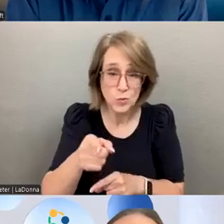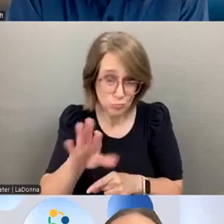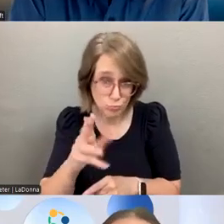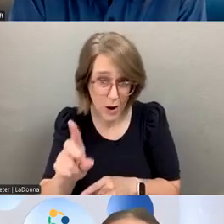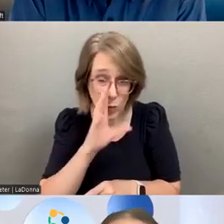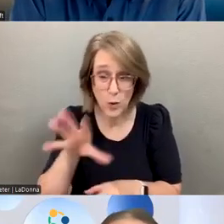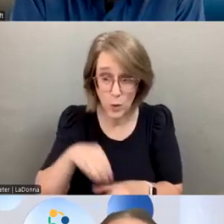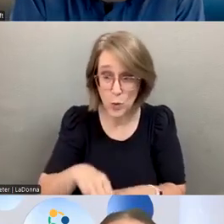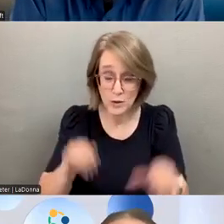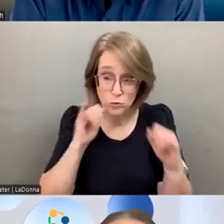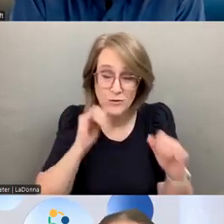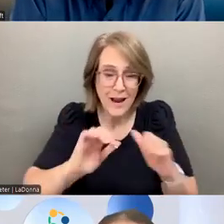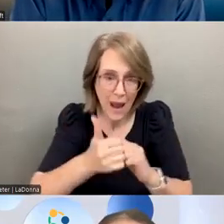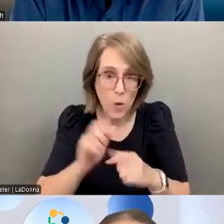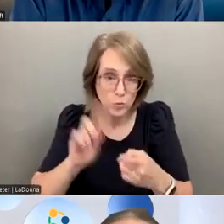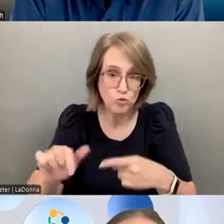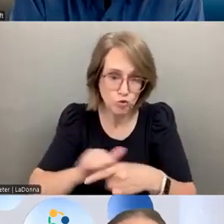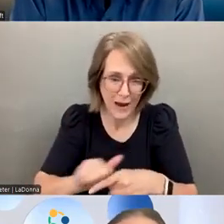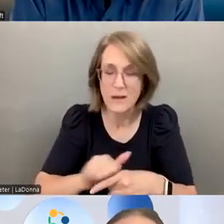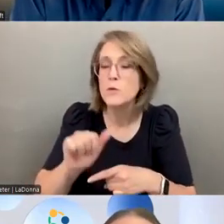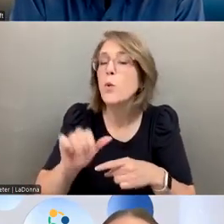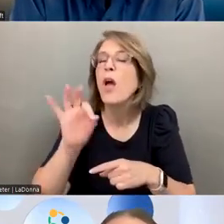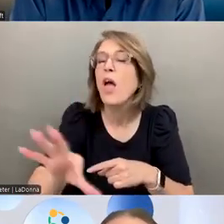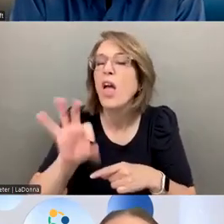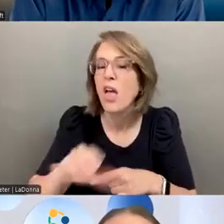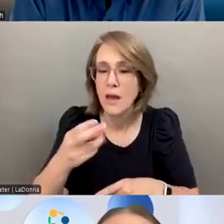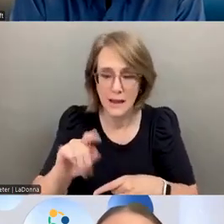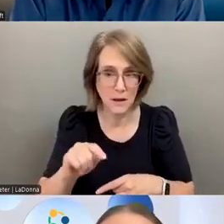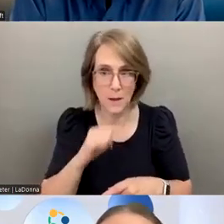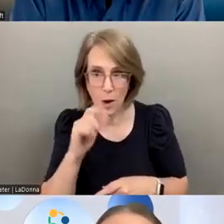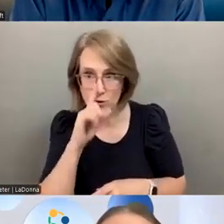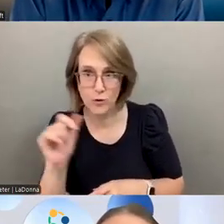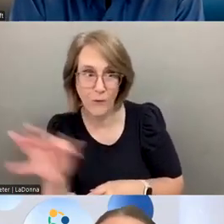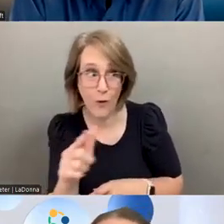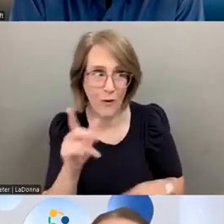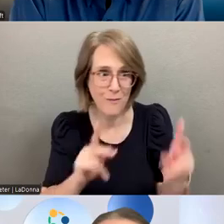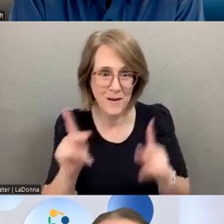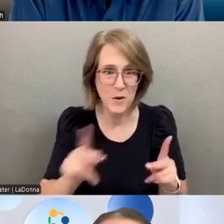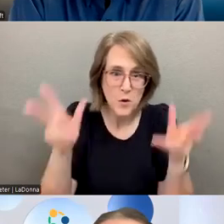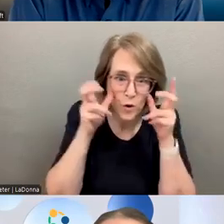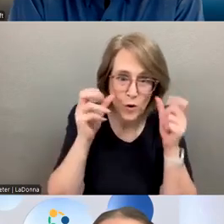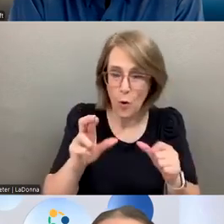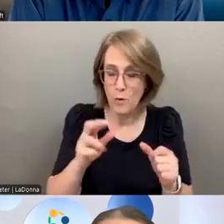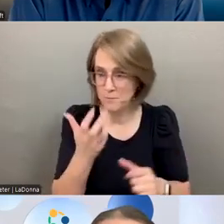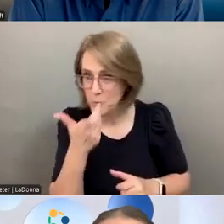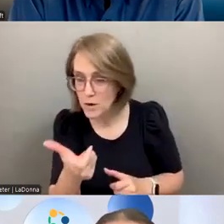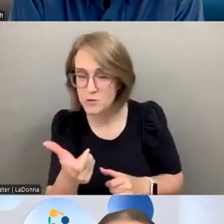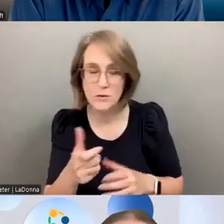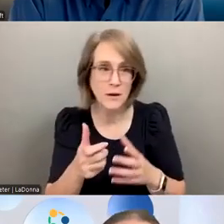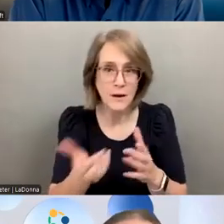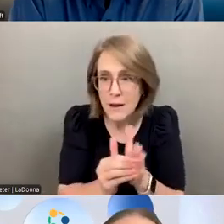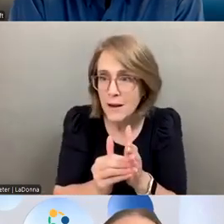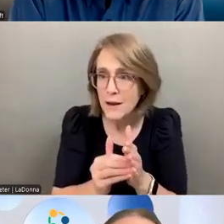the instructions on how to do that. You gave us some hints on that. I'm not sure everybody heard it or memorized it. They could certainly watch this again and again.